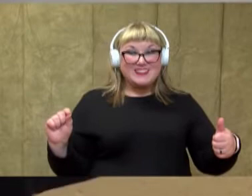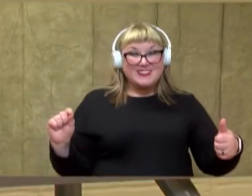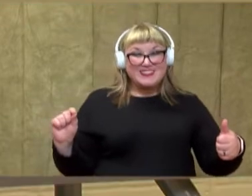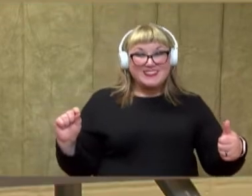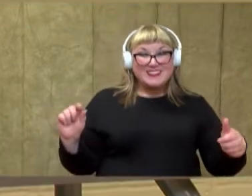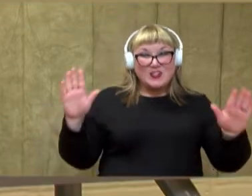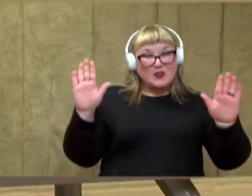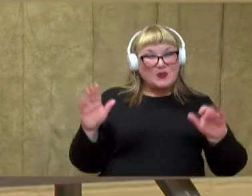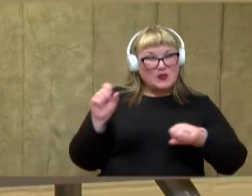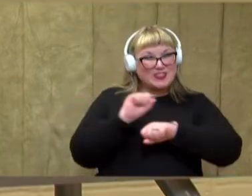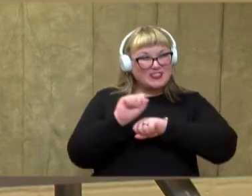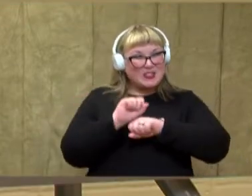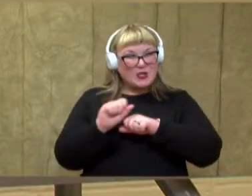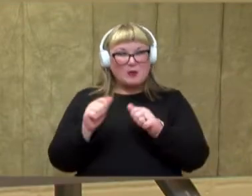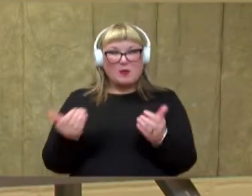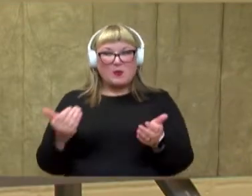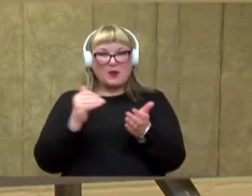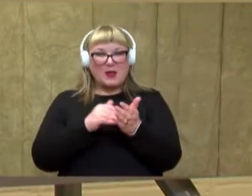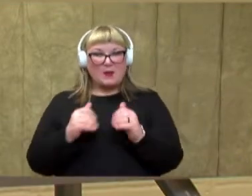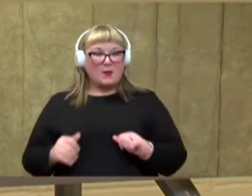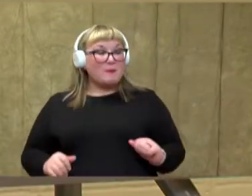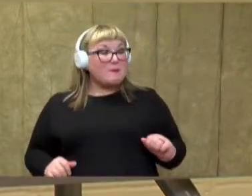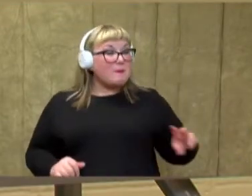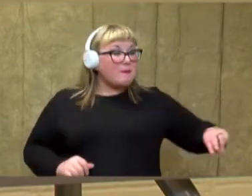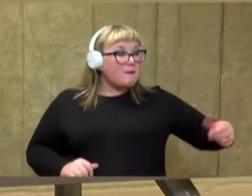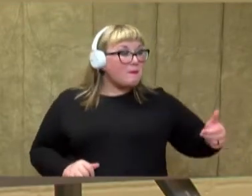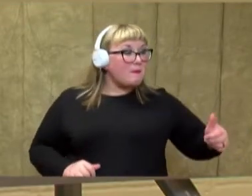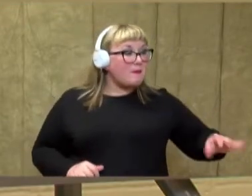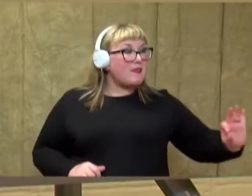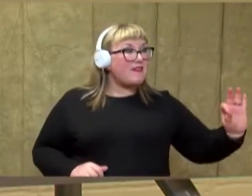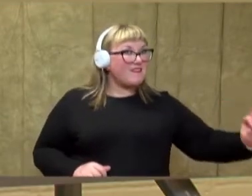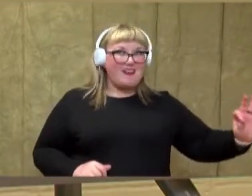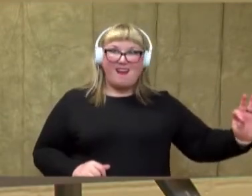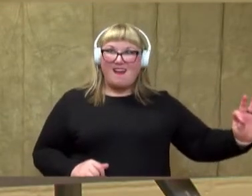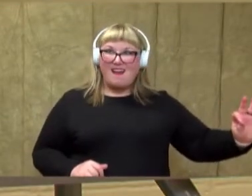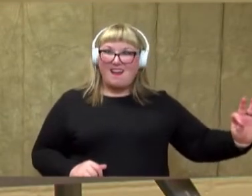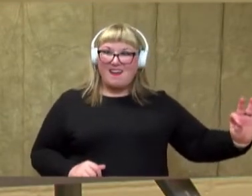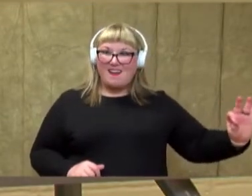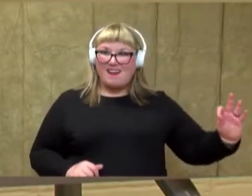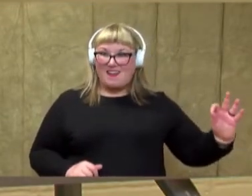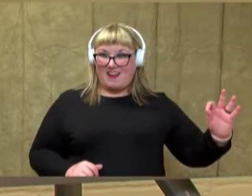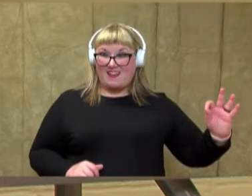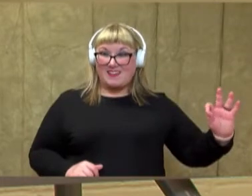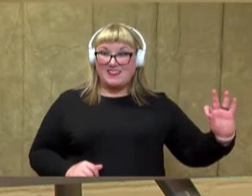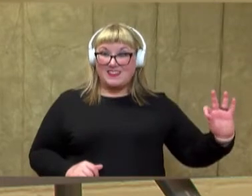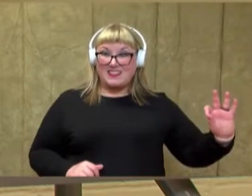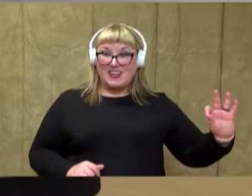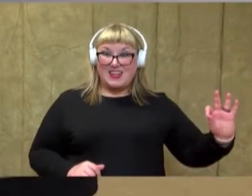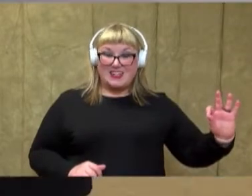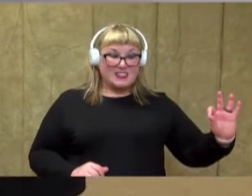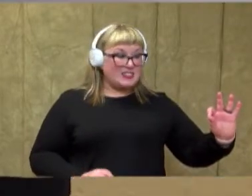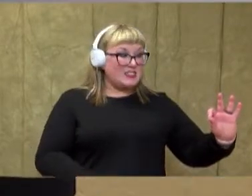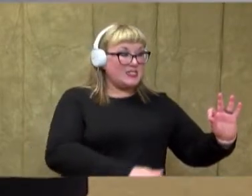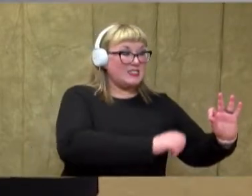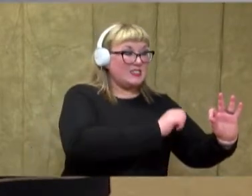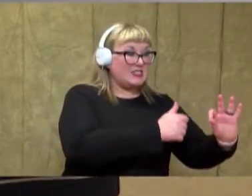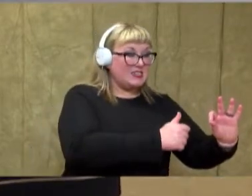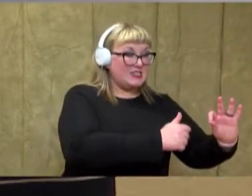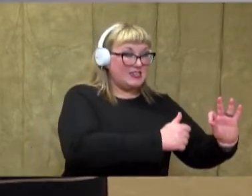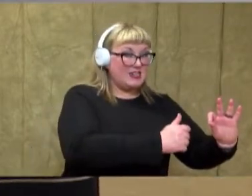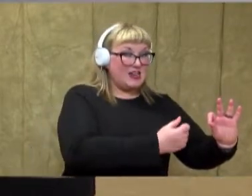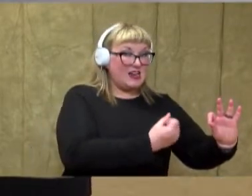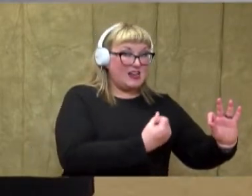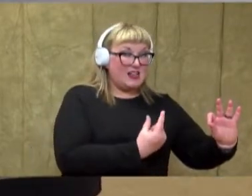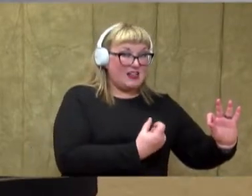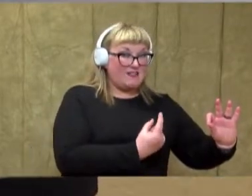Great job. Let's spin again and it lands on 9. Let's count from 9, 10,